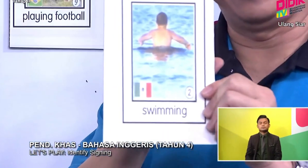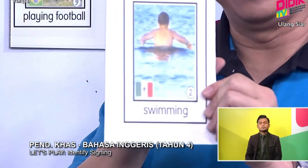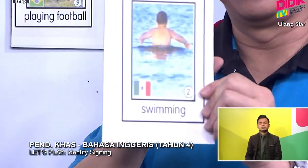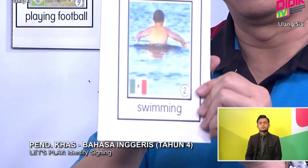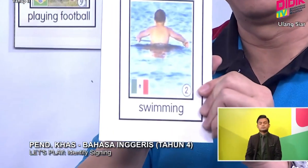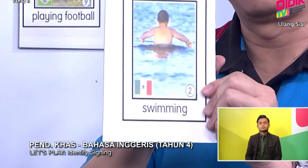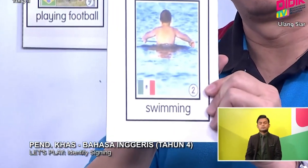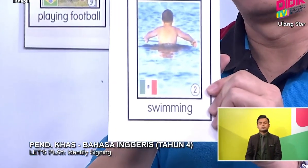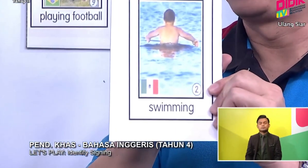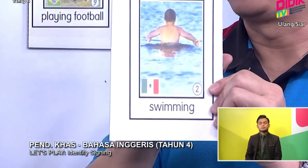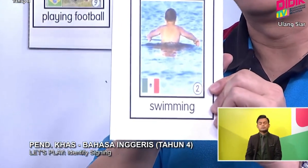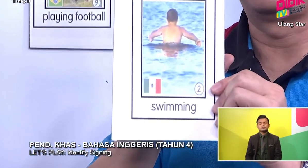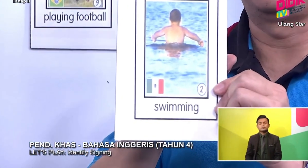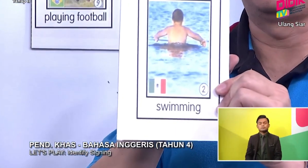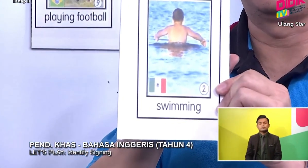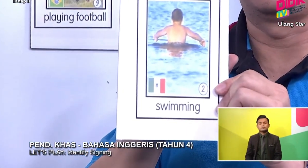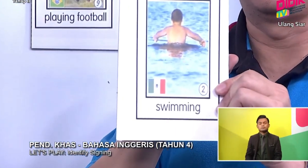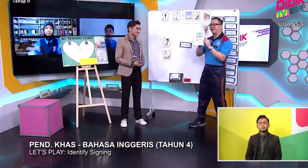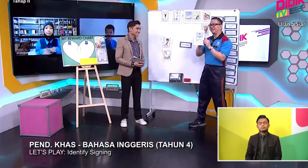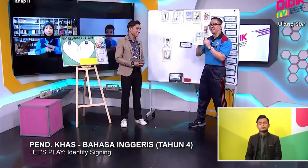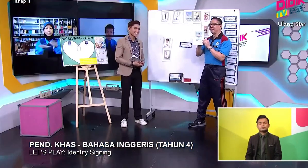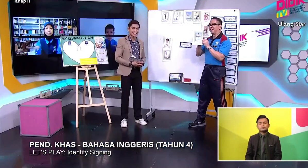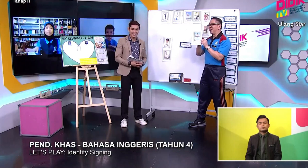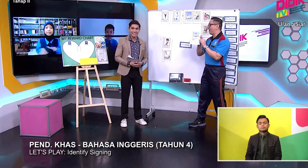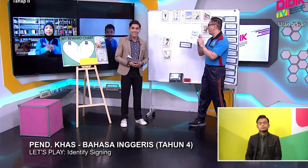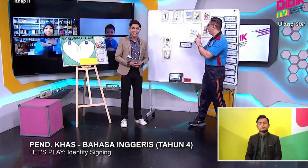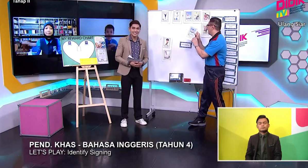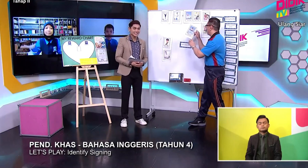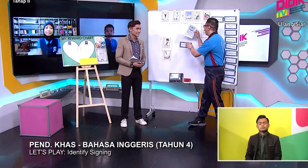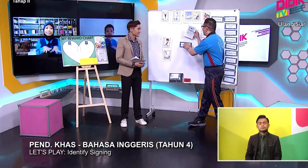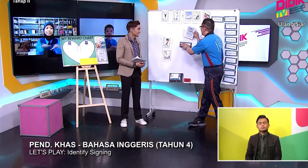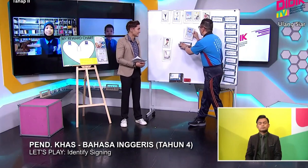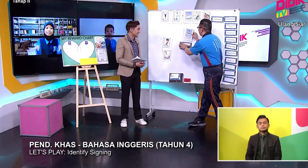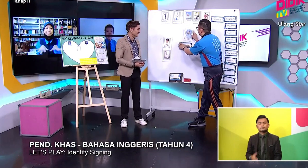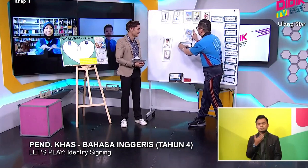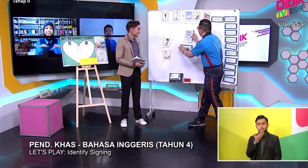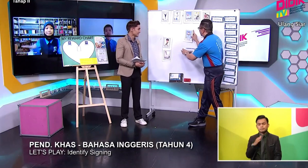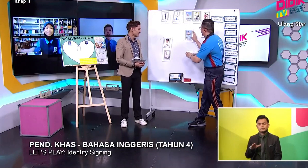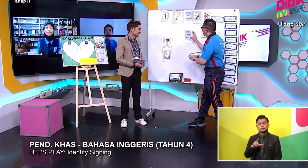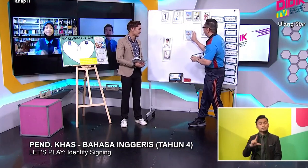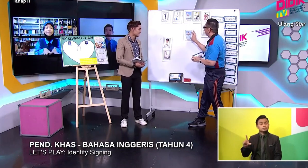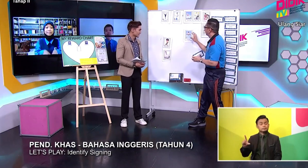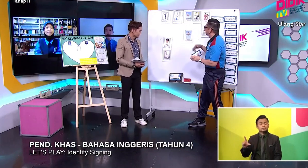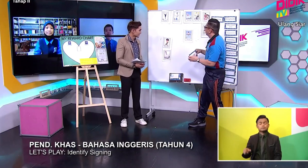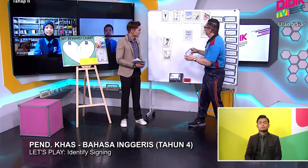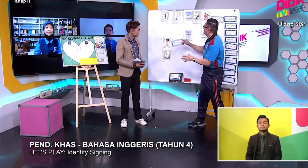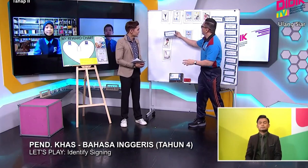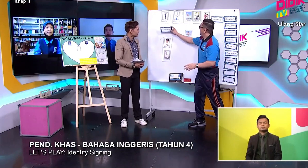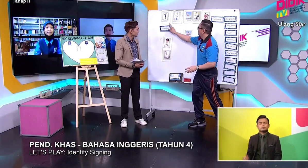Okay. I love to do that as well, teacher Kho. Yeah. Okay. Let's put here.